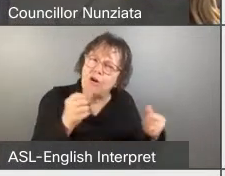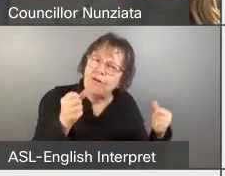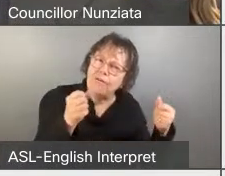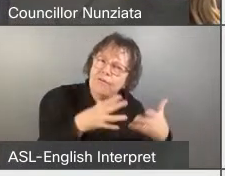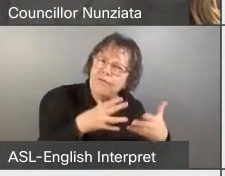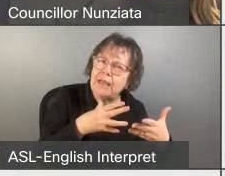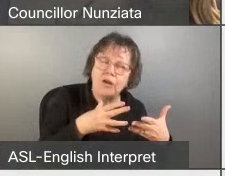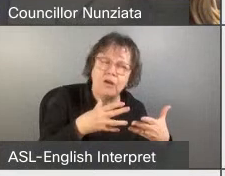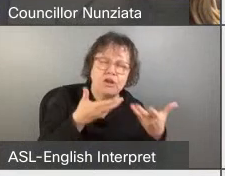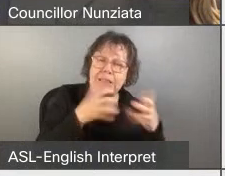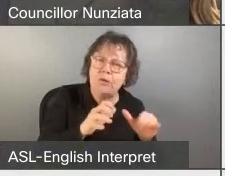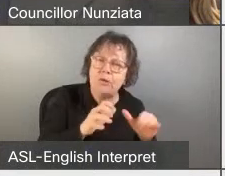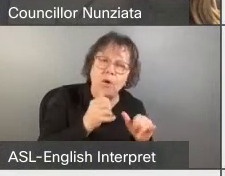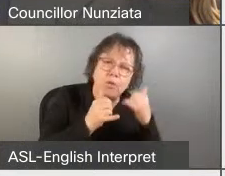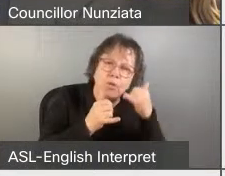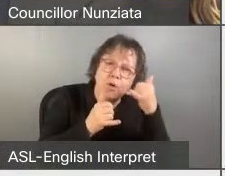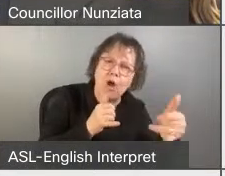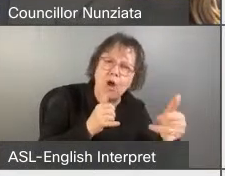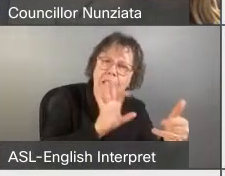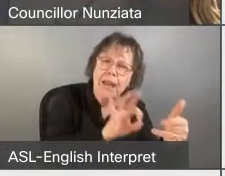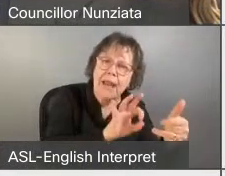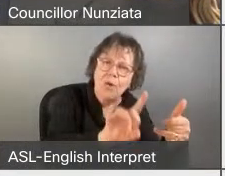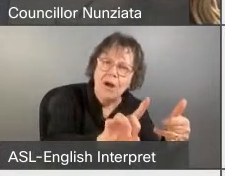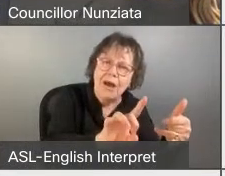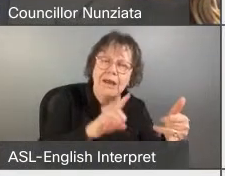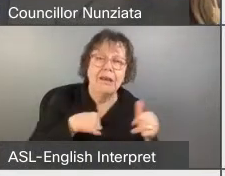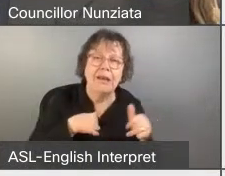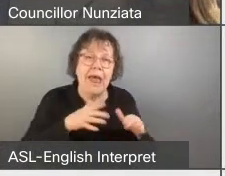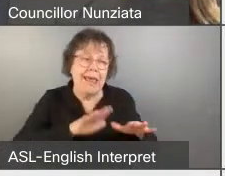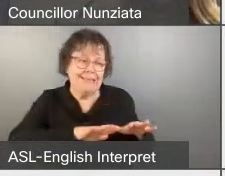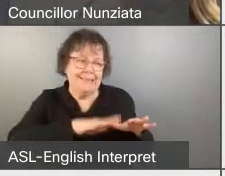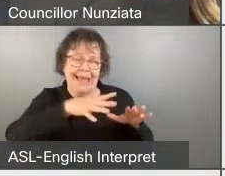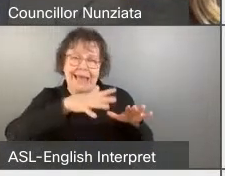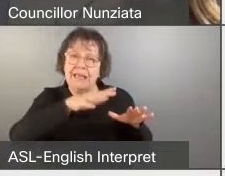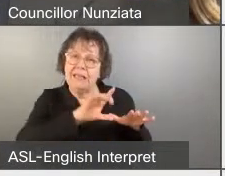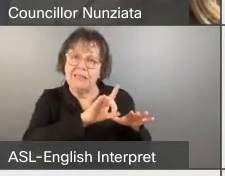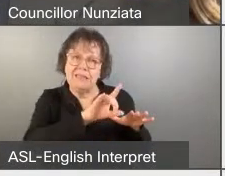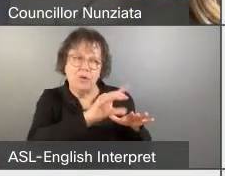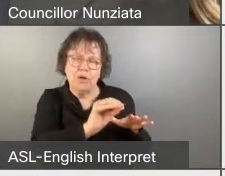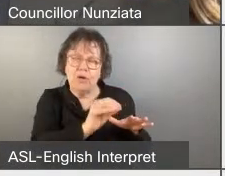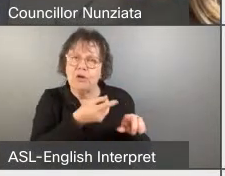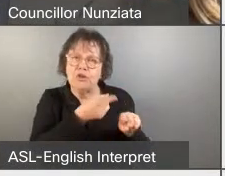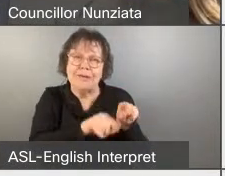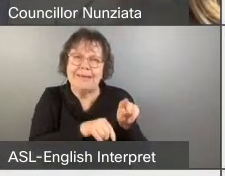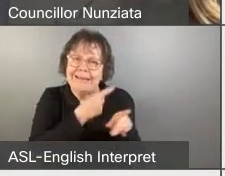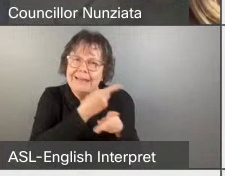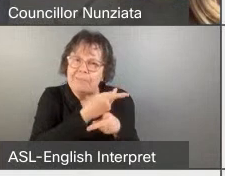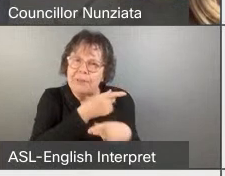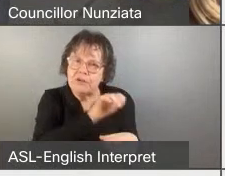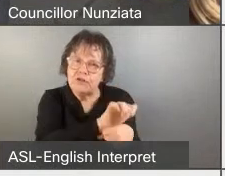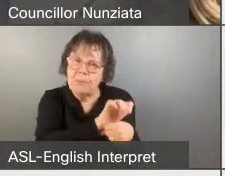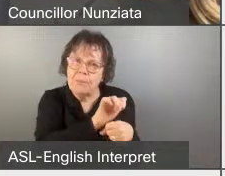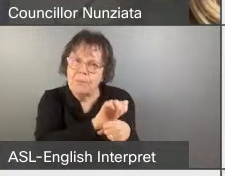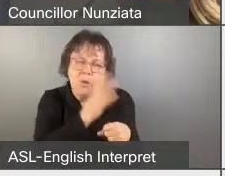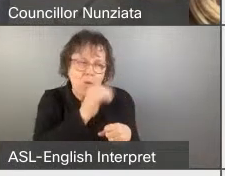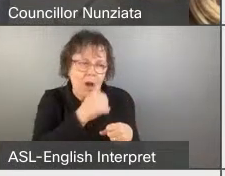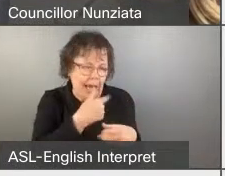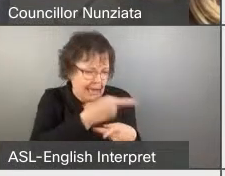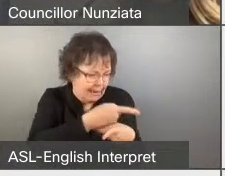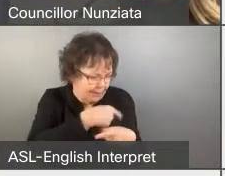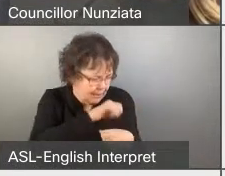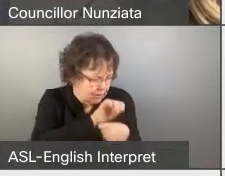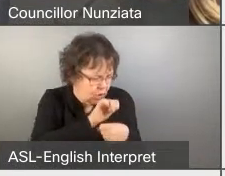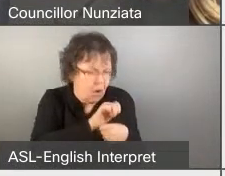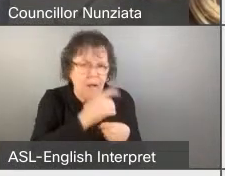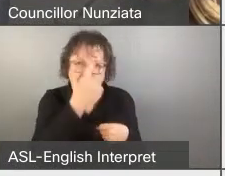her. An anxiety disorder has periodically rendered her incapable of holding a job as holding a job exacerbates her mental health